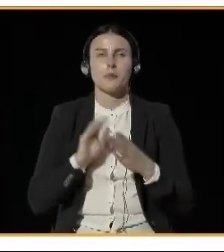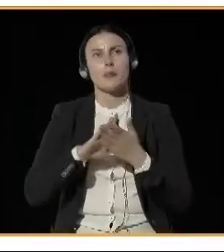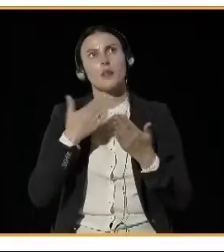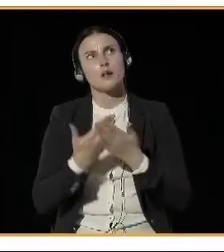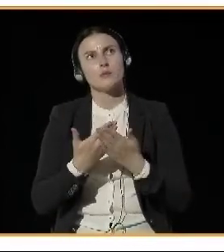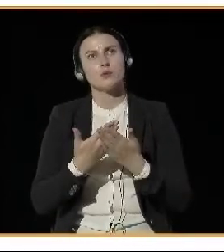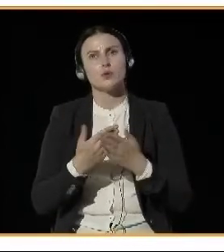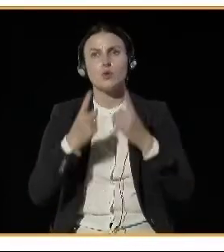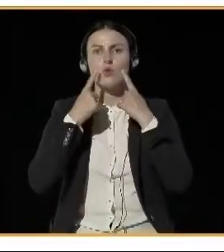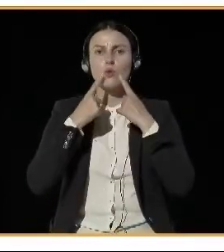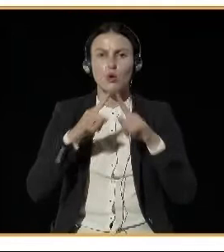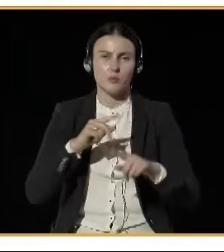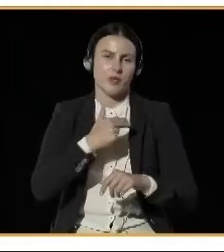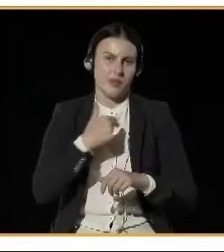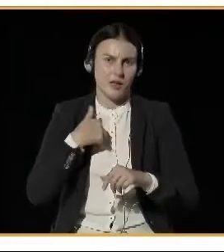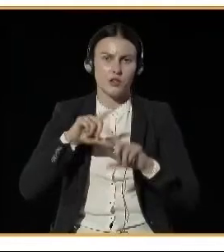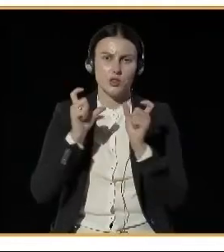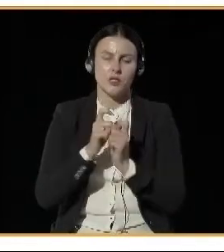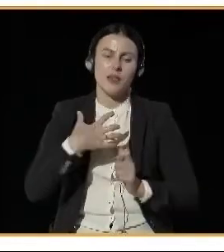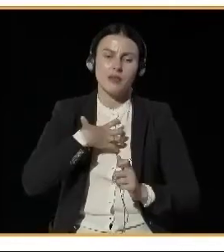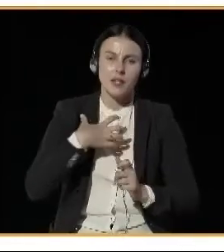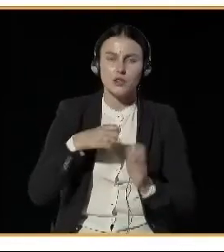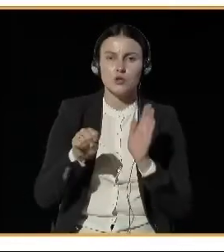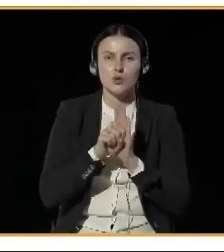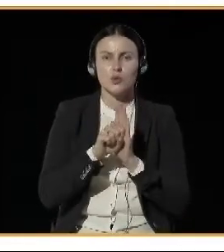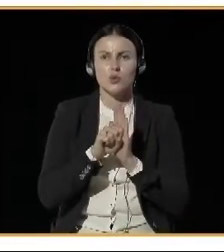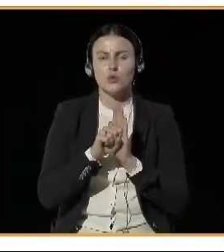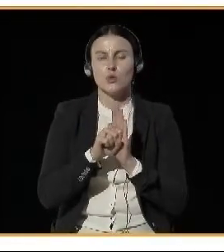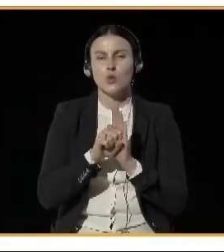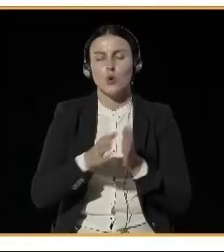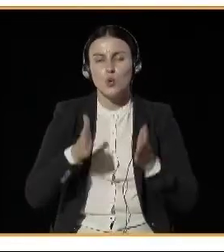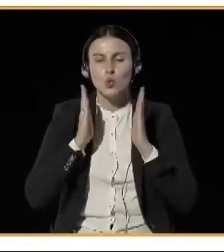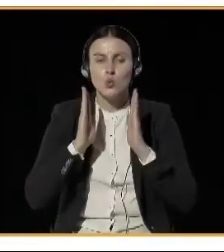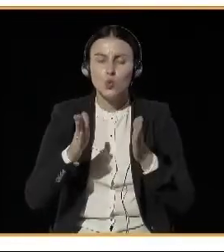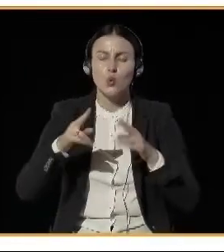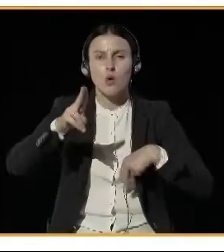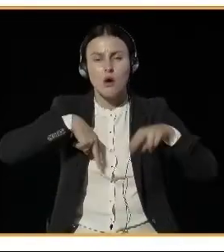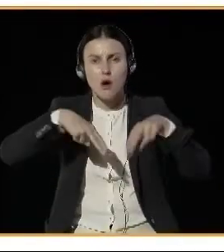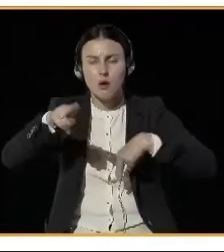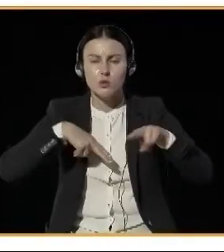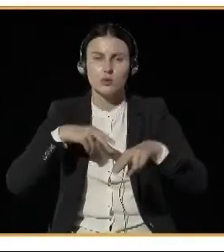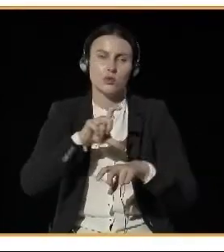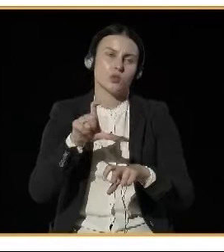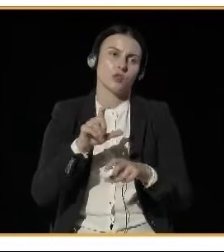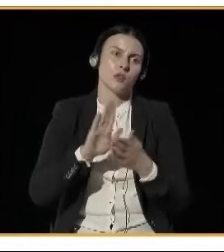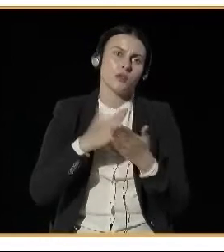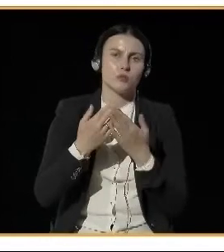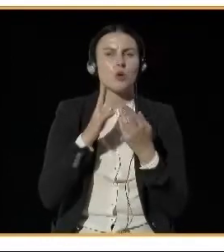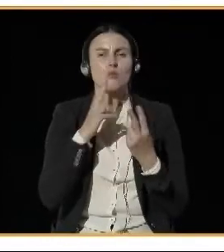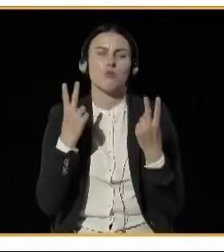heavily trafficked roads in the city that are defined as national highways. And then all the